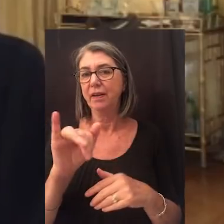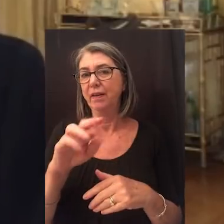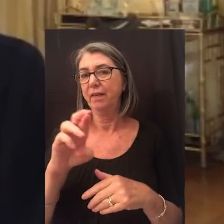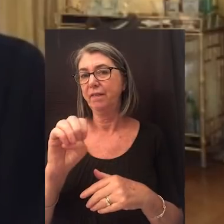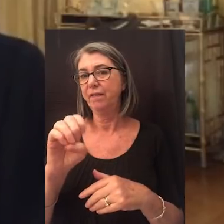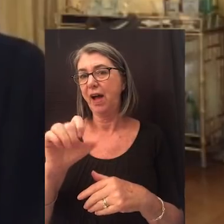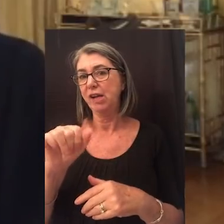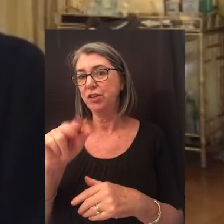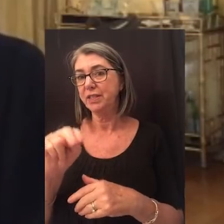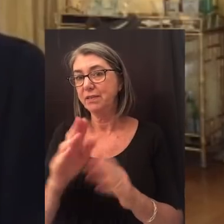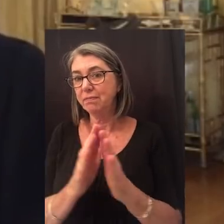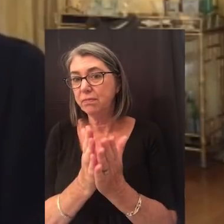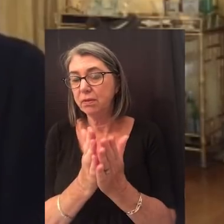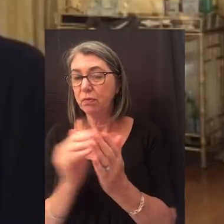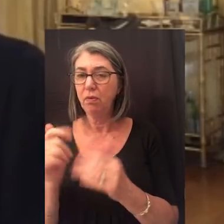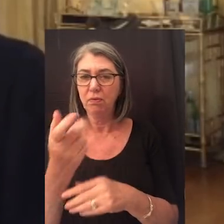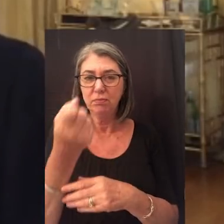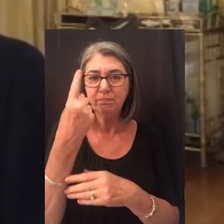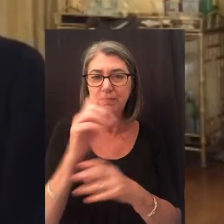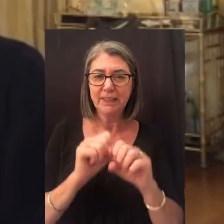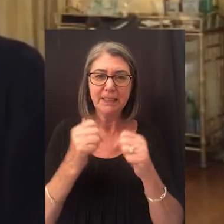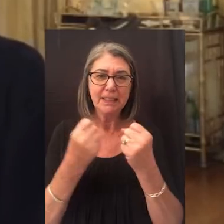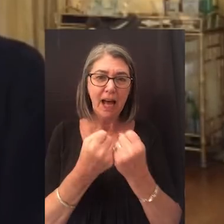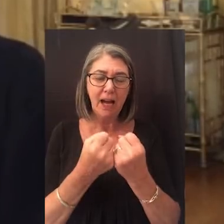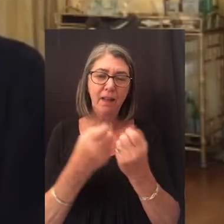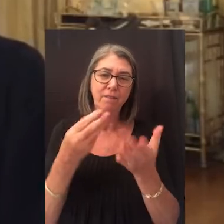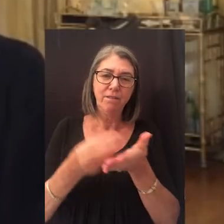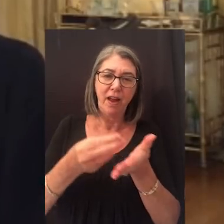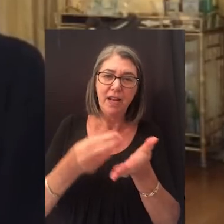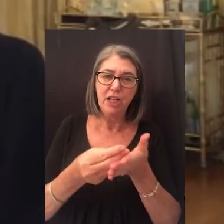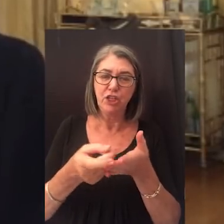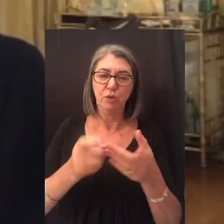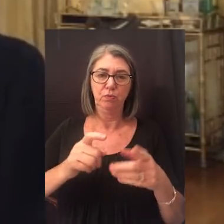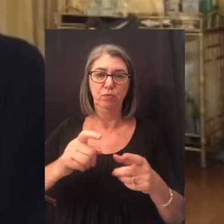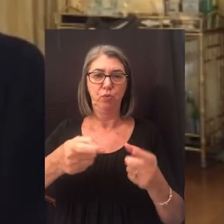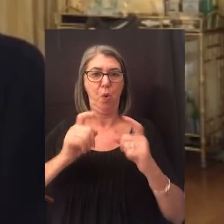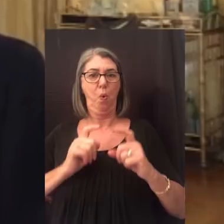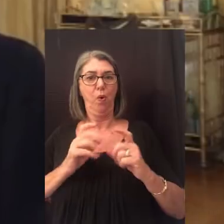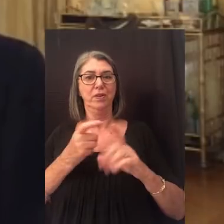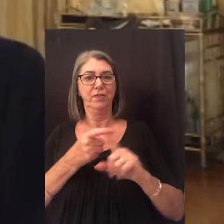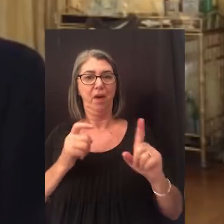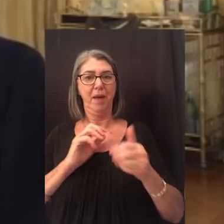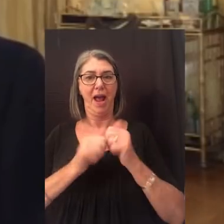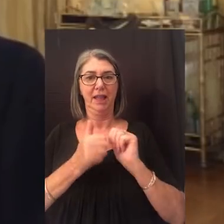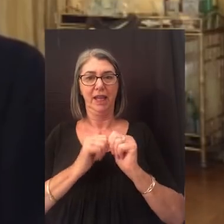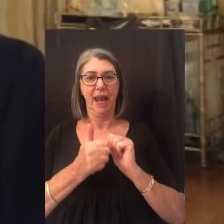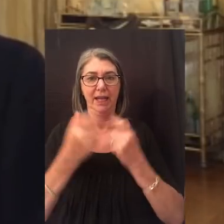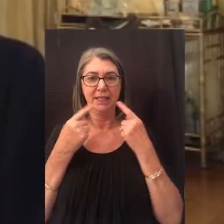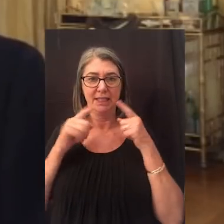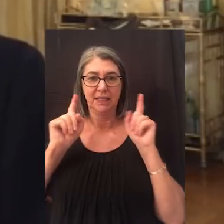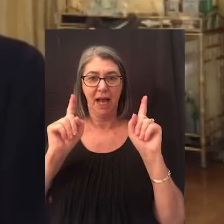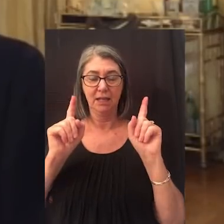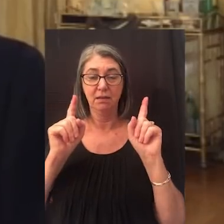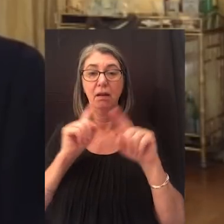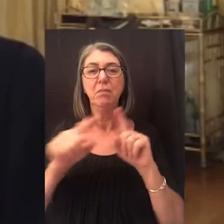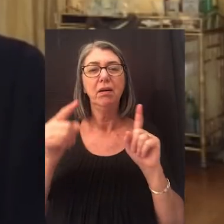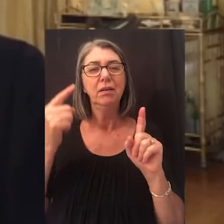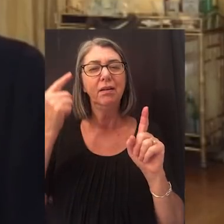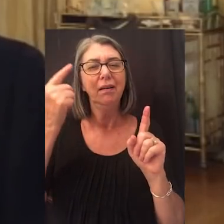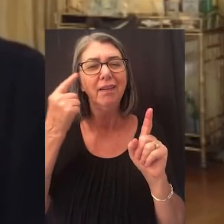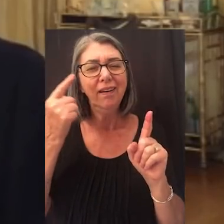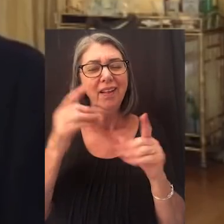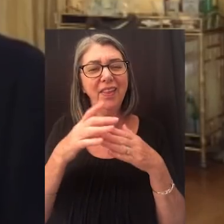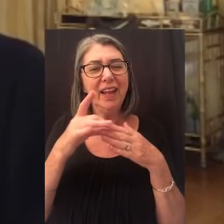Firestein's book. We all understand the societal and financial rewards that come from athletic success. But